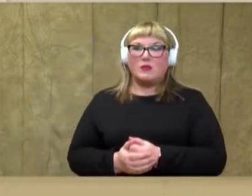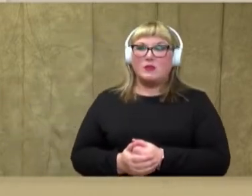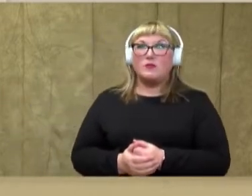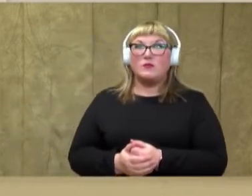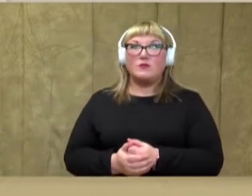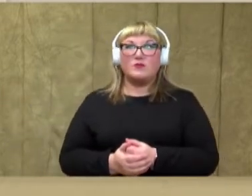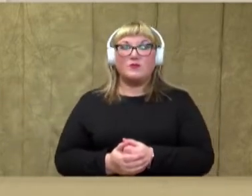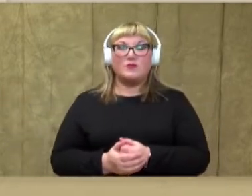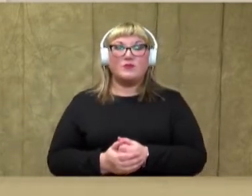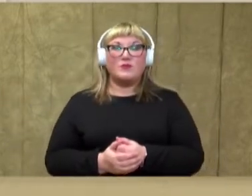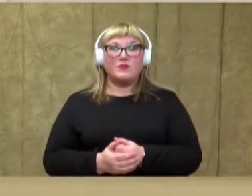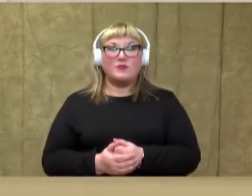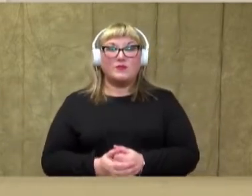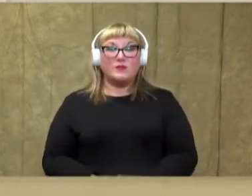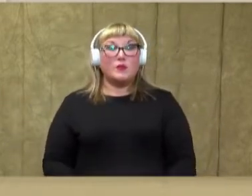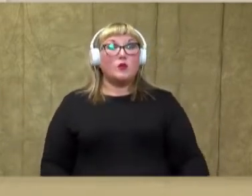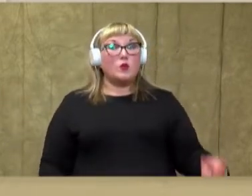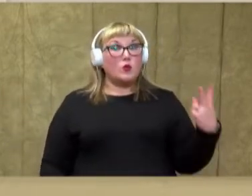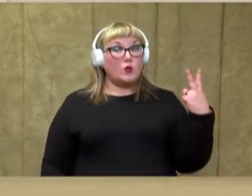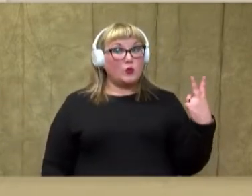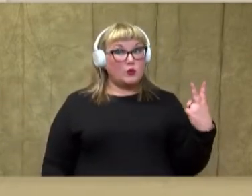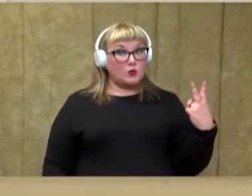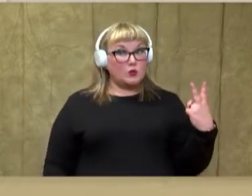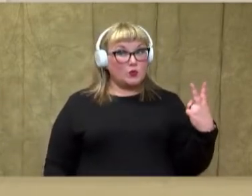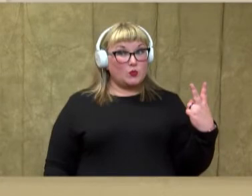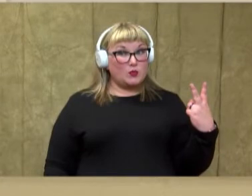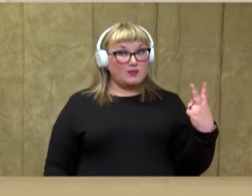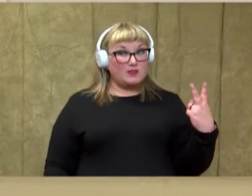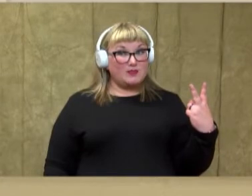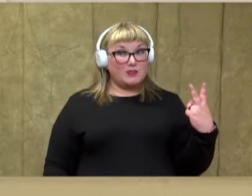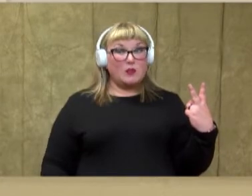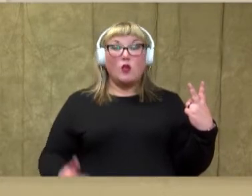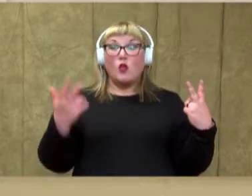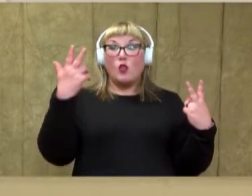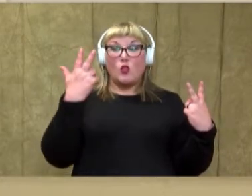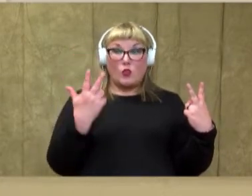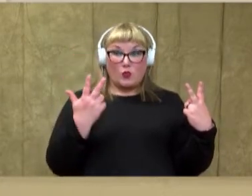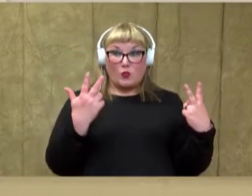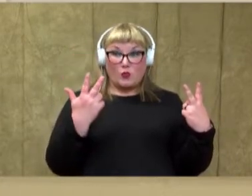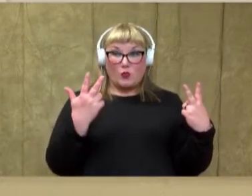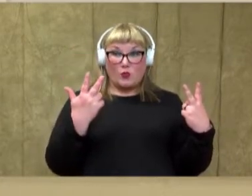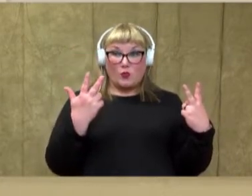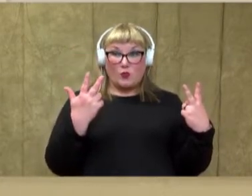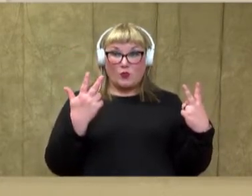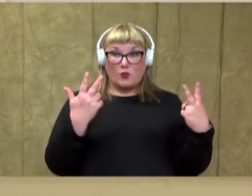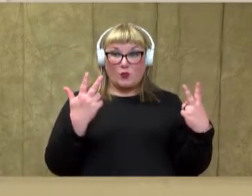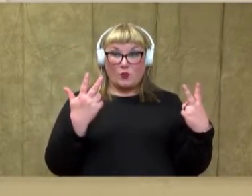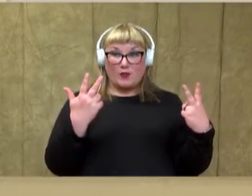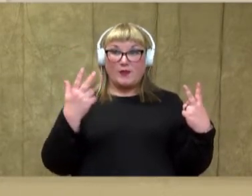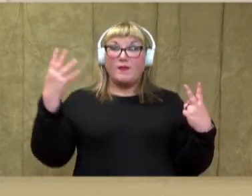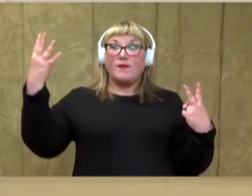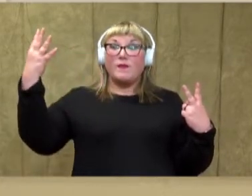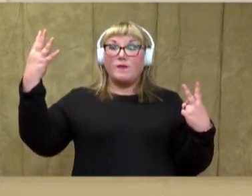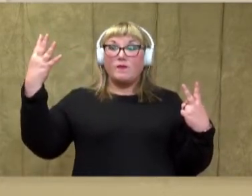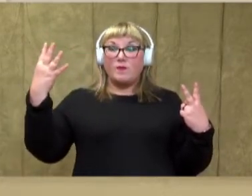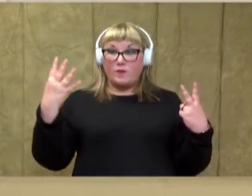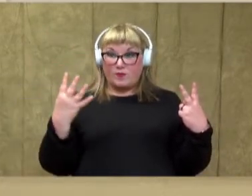using our objects and crossing them off. We start with 2, 3,